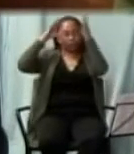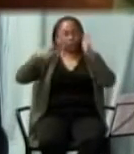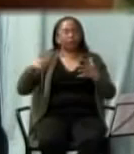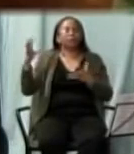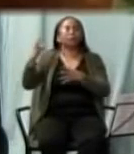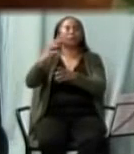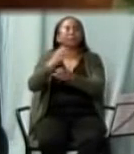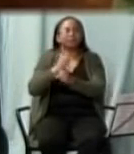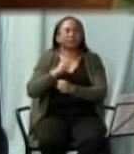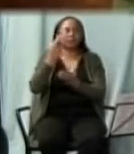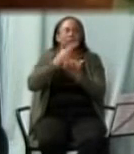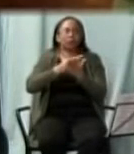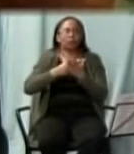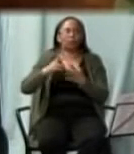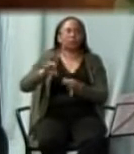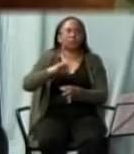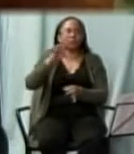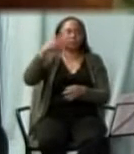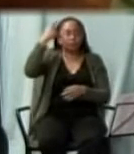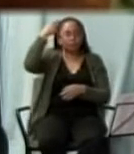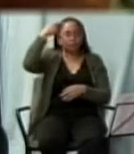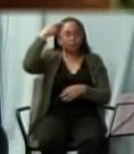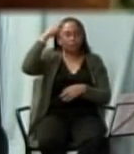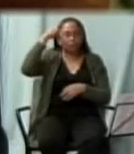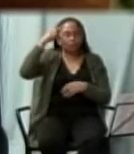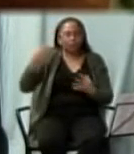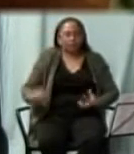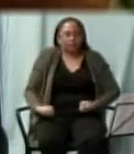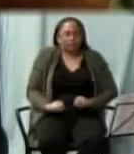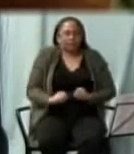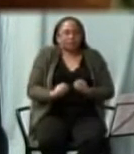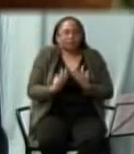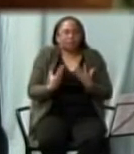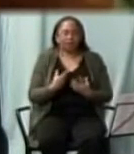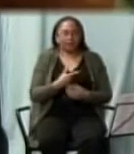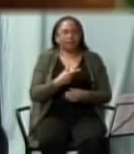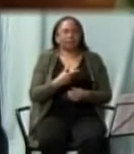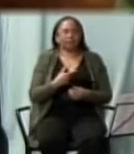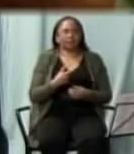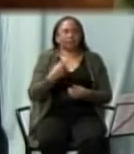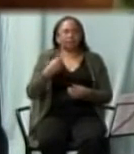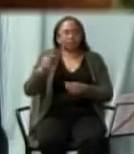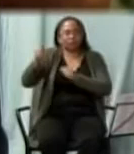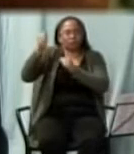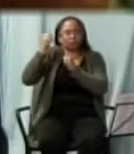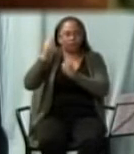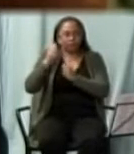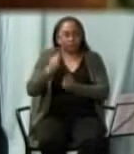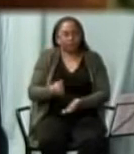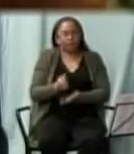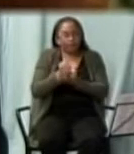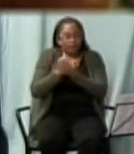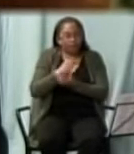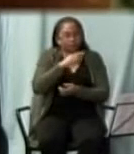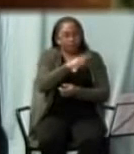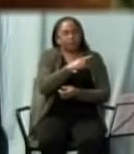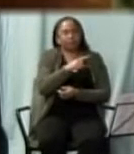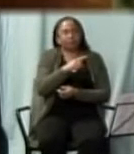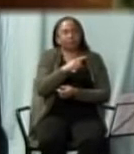Spirit to enlighten him, to strengthen him, to help him